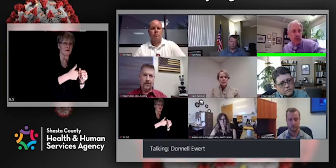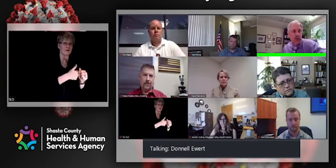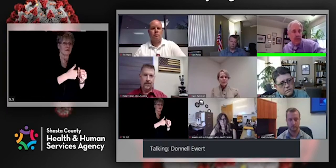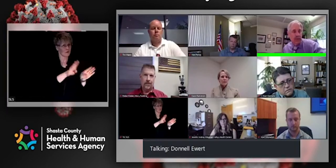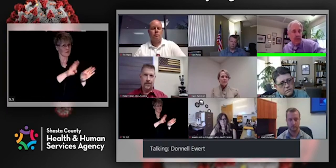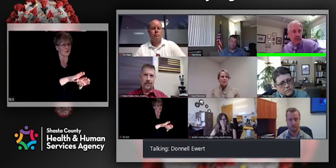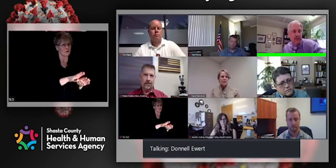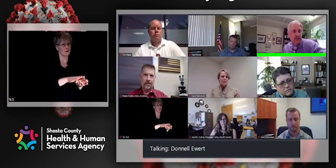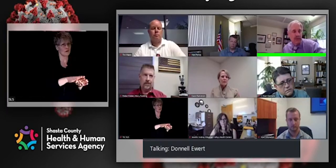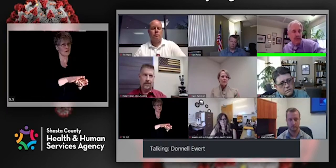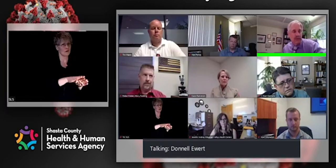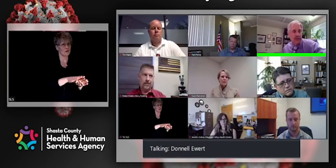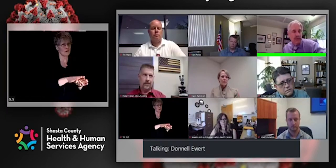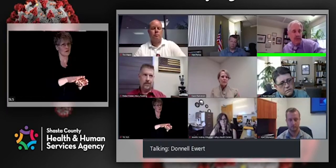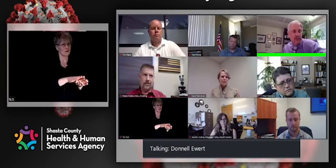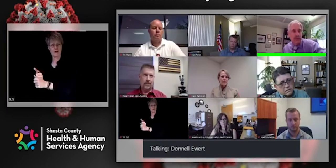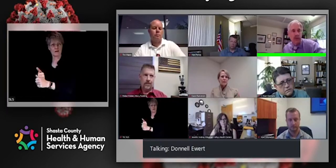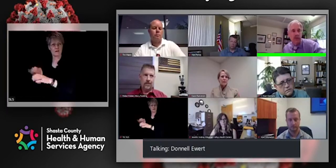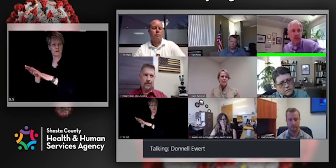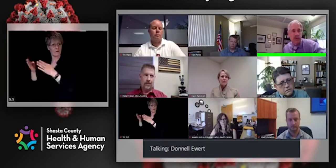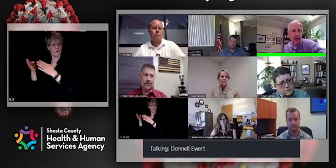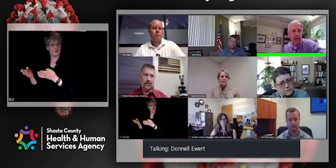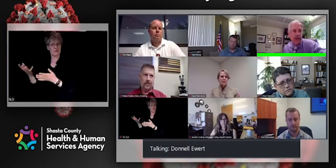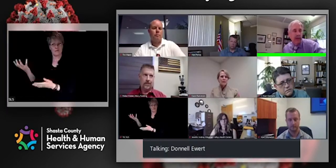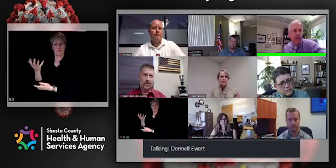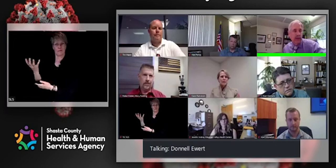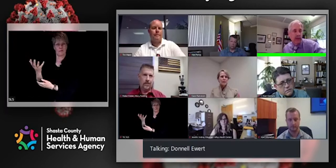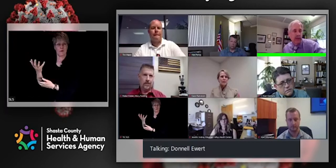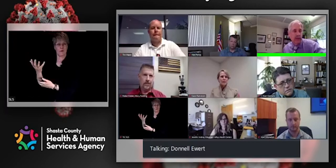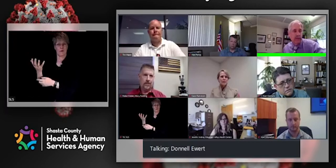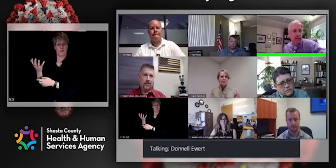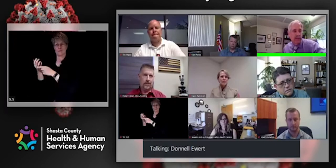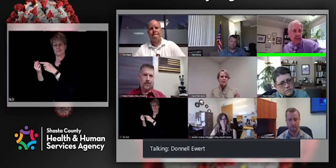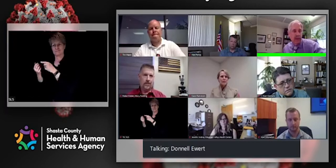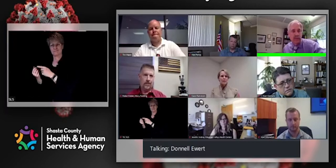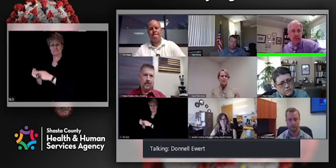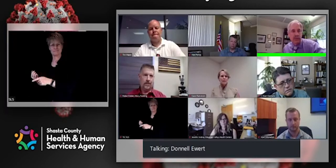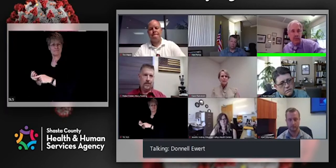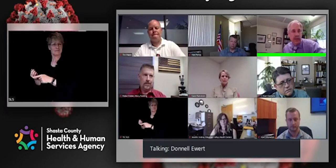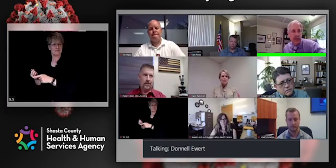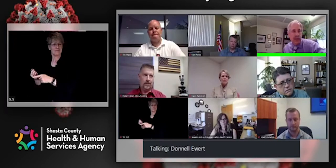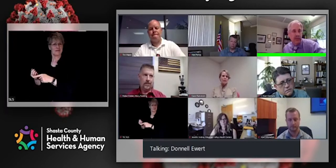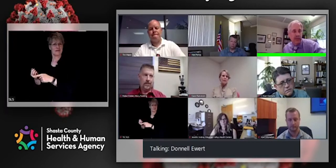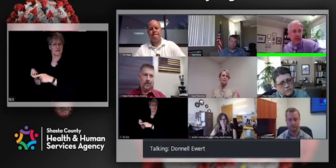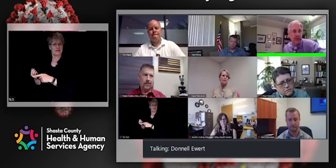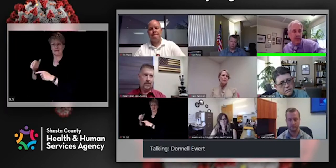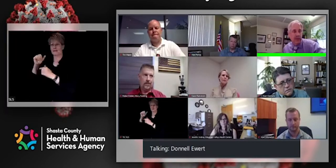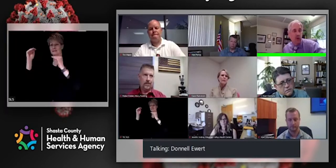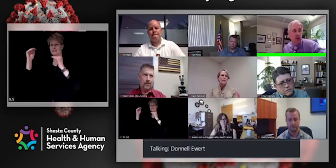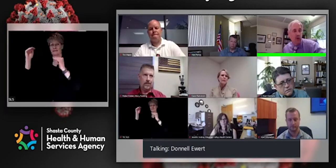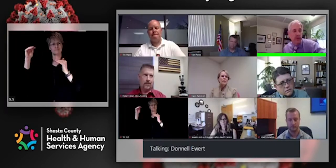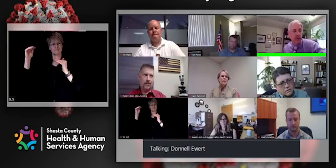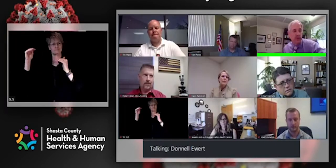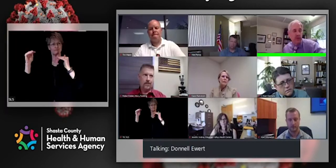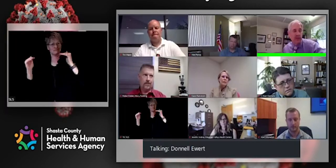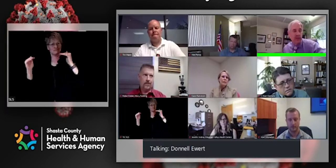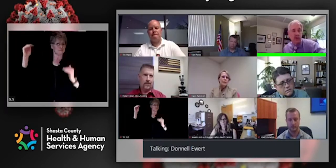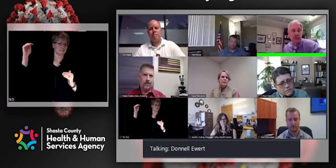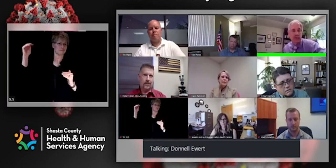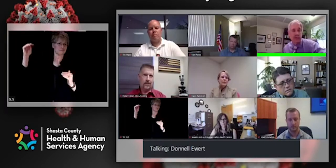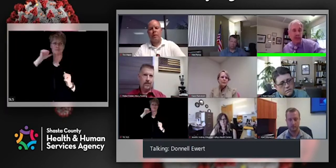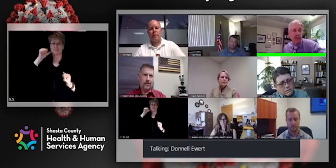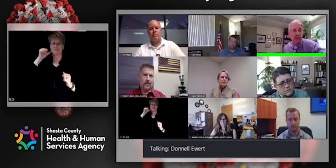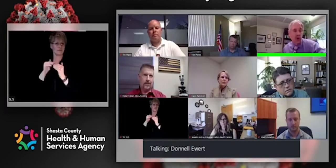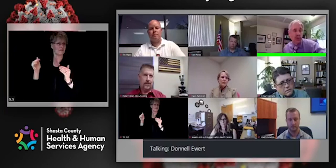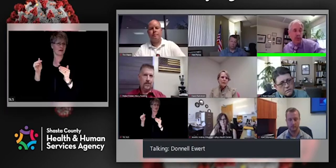feel strongly that the, the businesses that are complying shouldn't be punished by, uh, by that own level playing field. And our goal is to try to